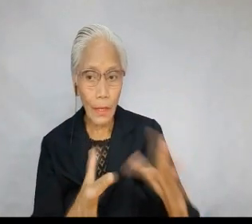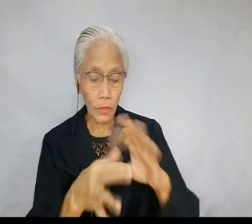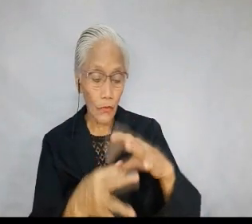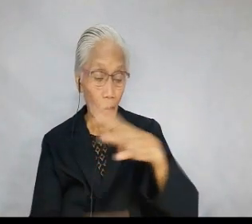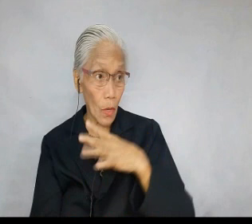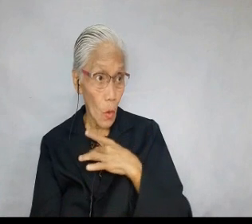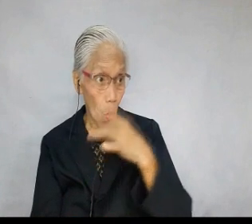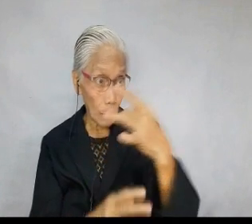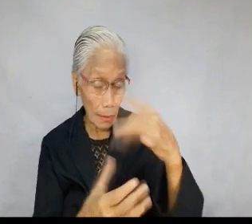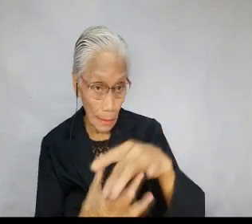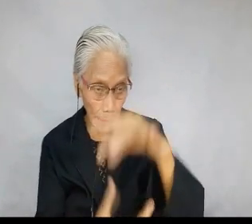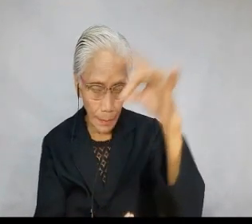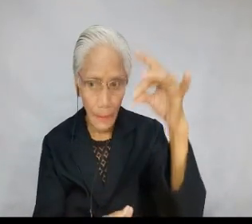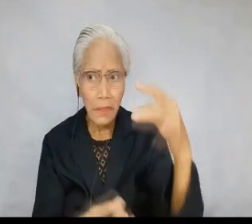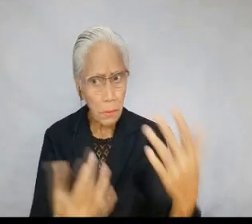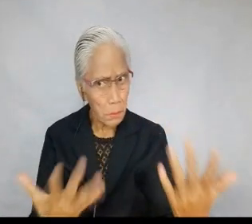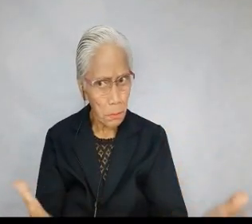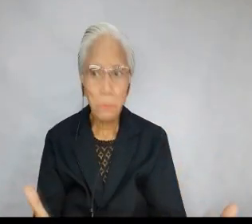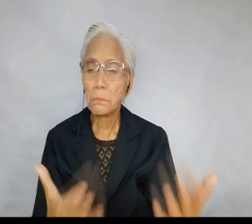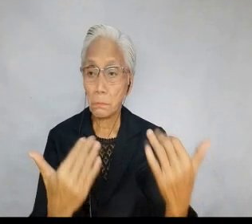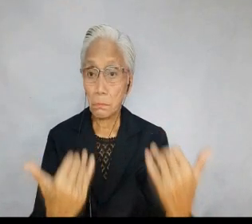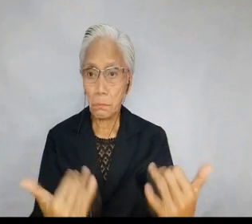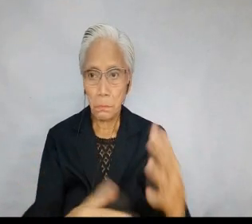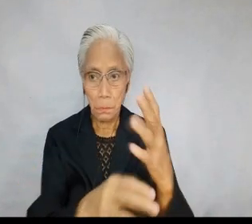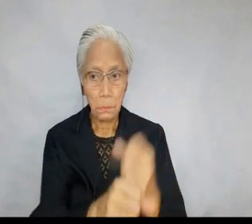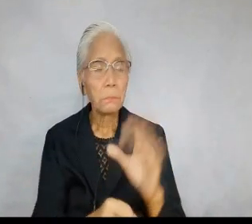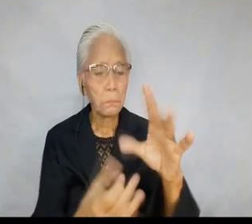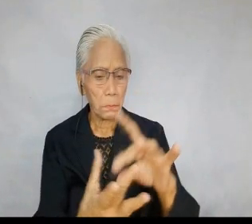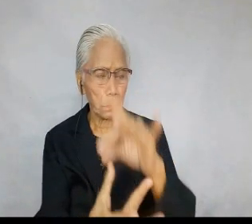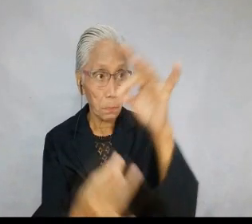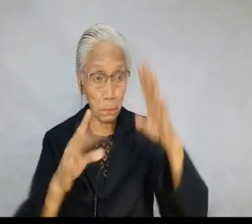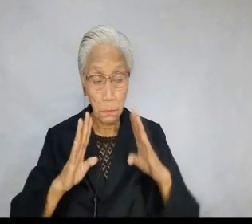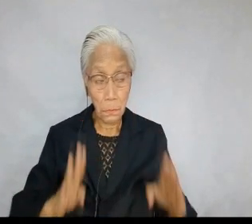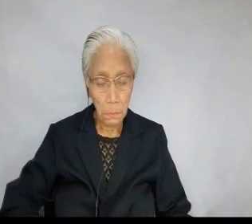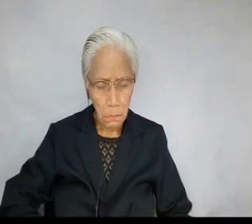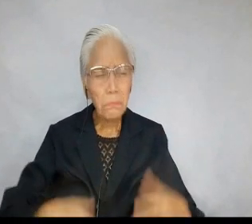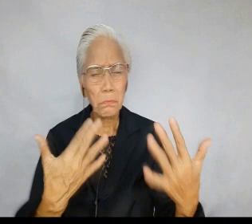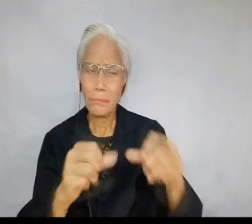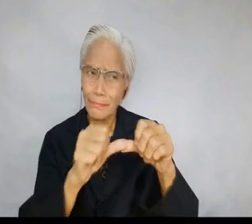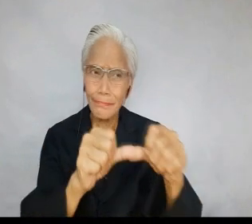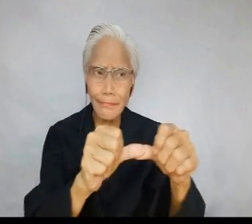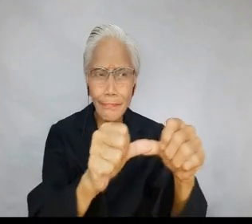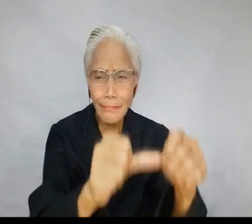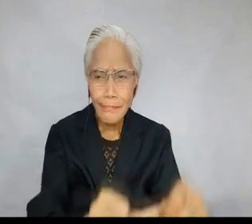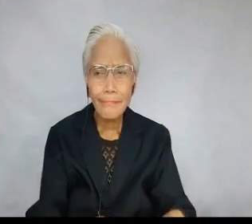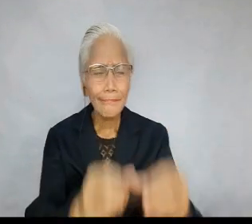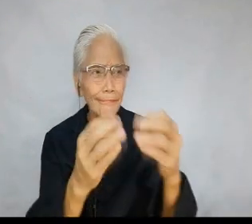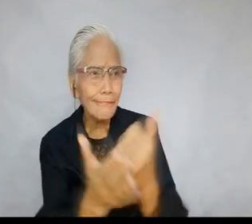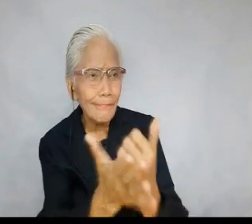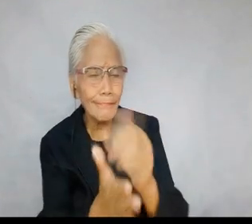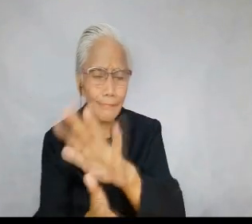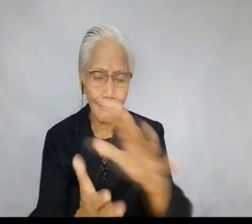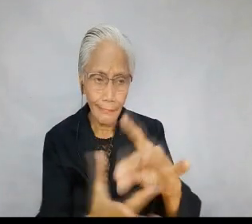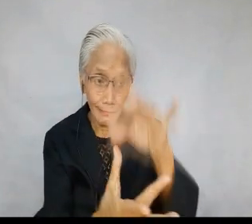29. are also stewards of our own spirits. 30. From now on, take steps to rebuild your spiritual body. 31.